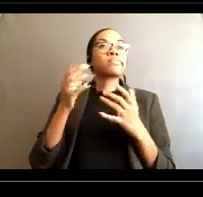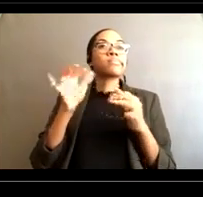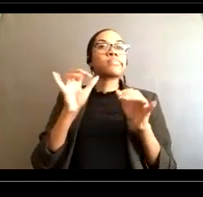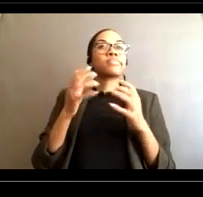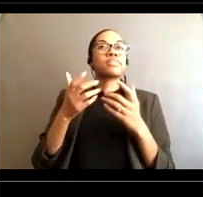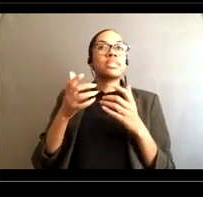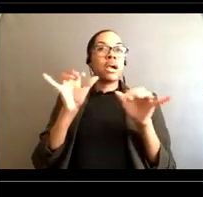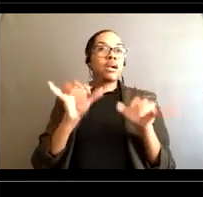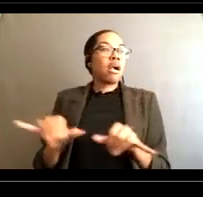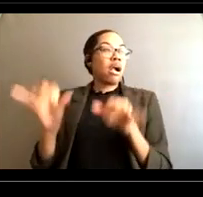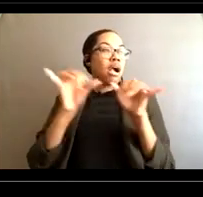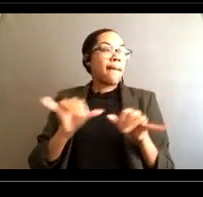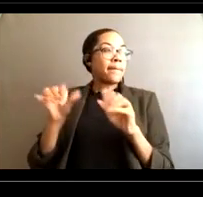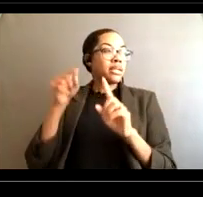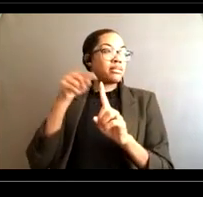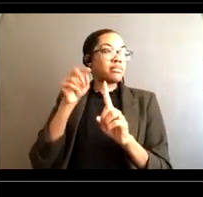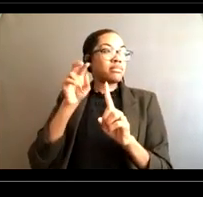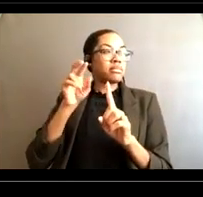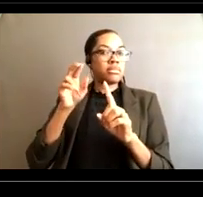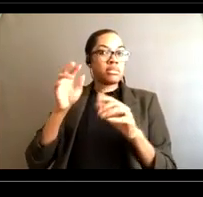but I never see them live